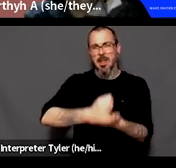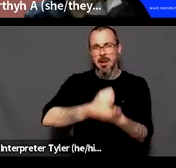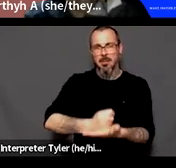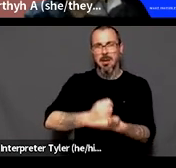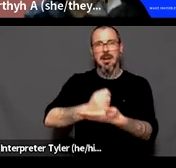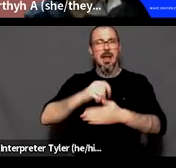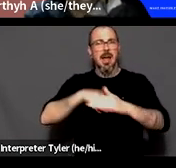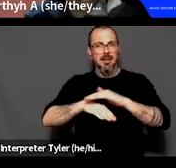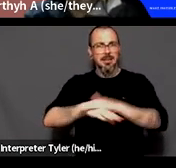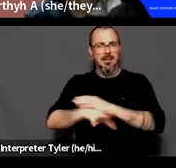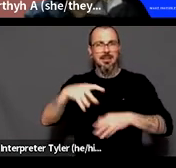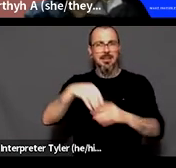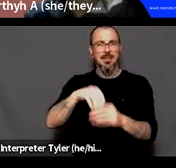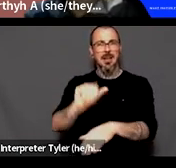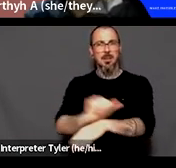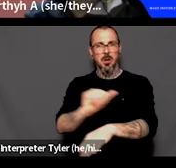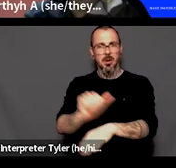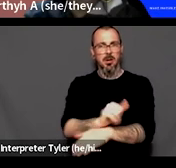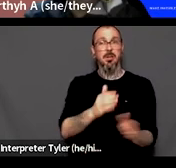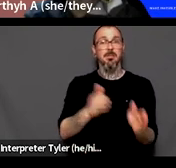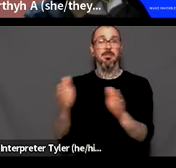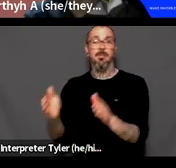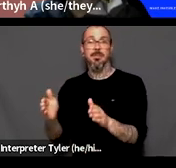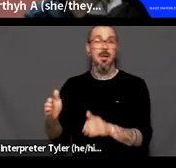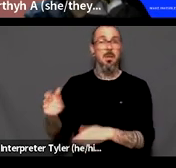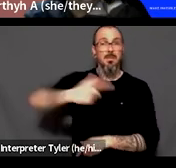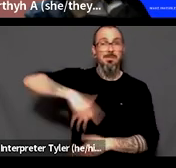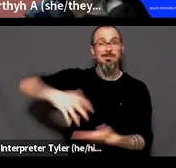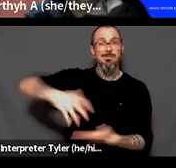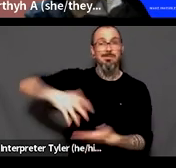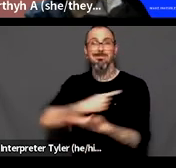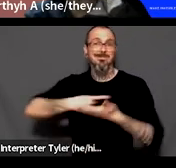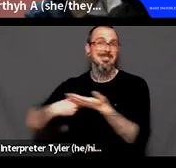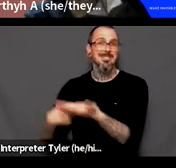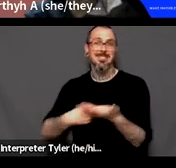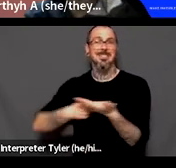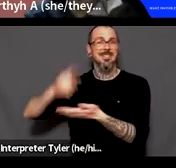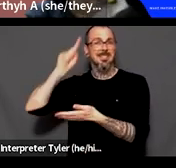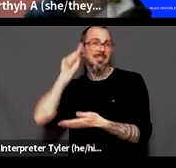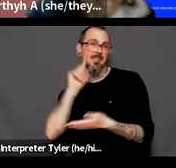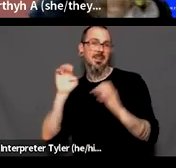let's talk sex education, um, webinar series that was organized by, um,